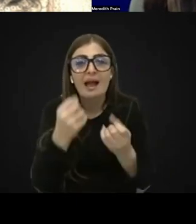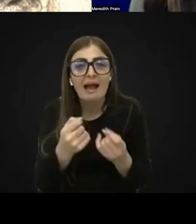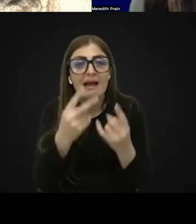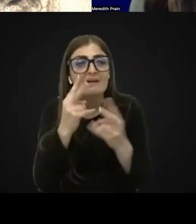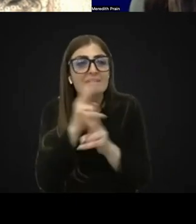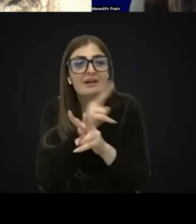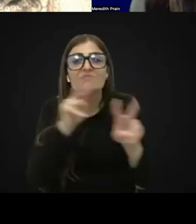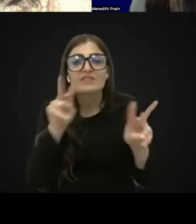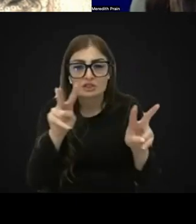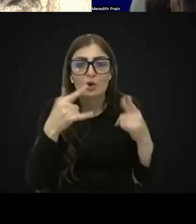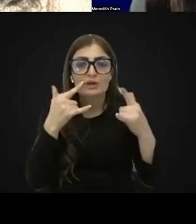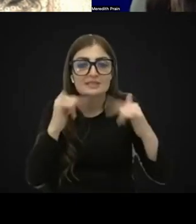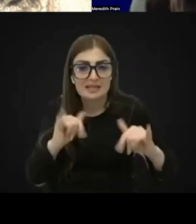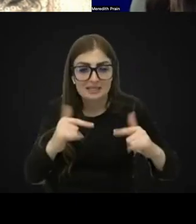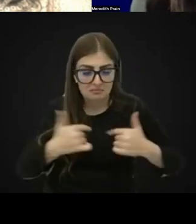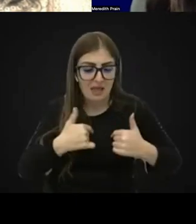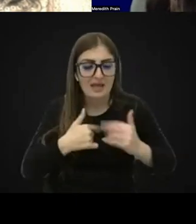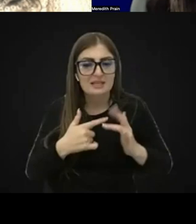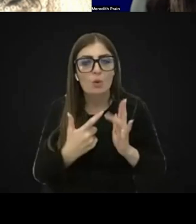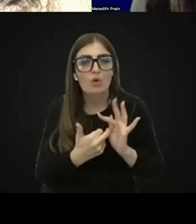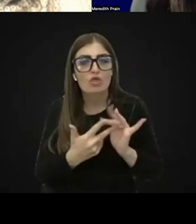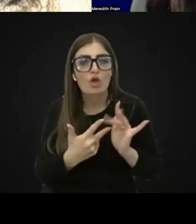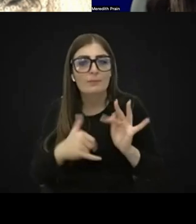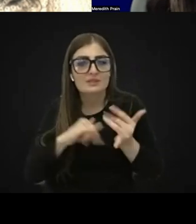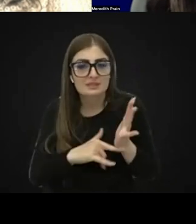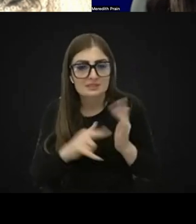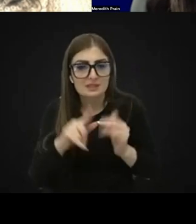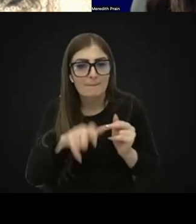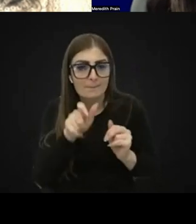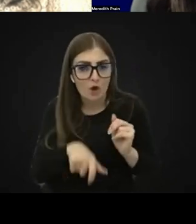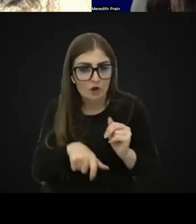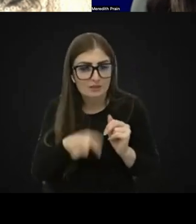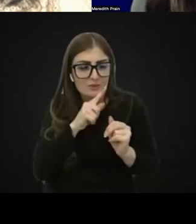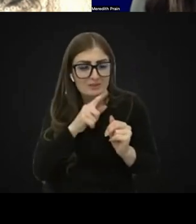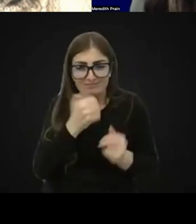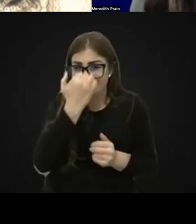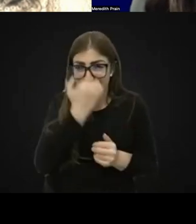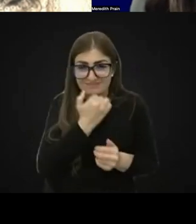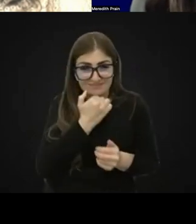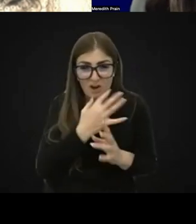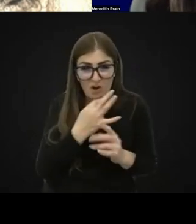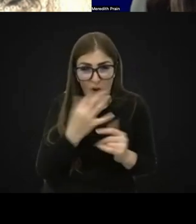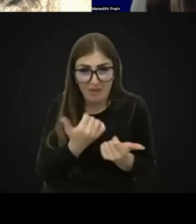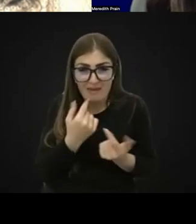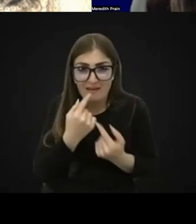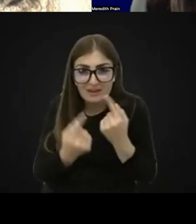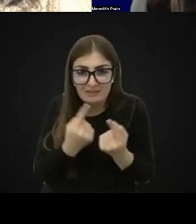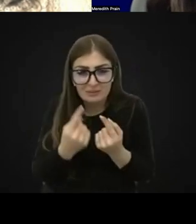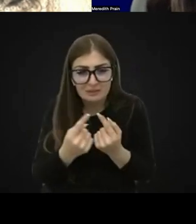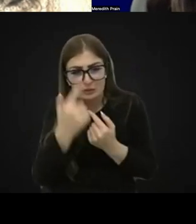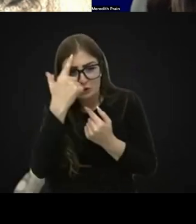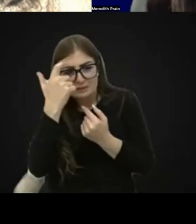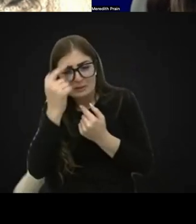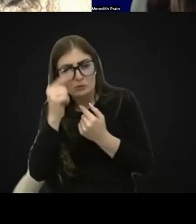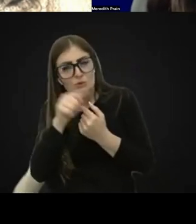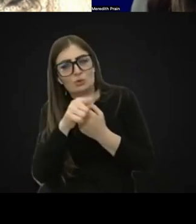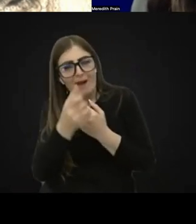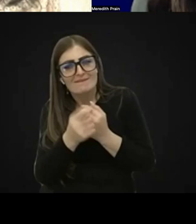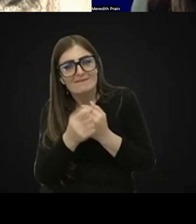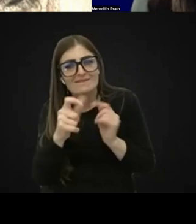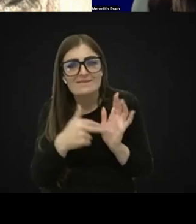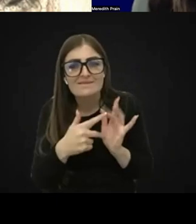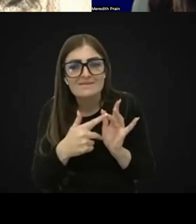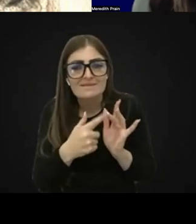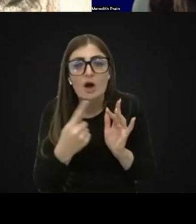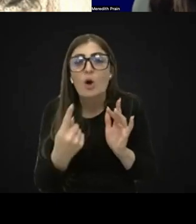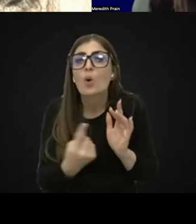assessment as an orthoptist, referred with minimal information, and you suspect CVI, who